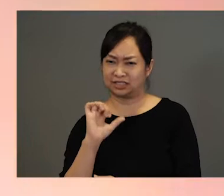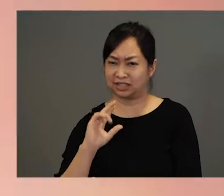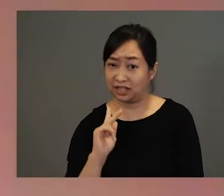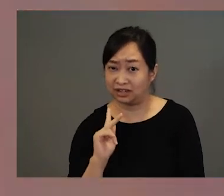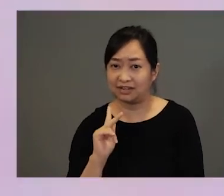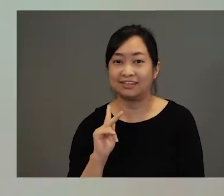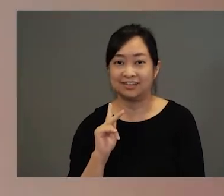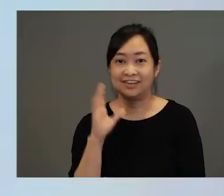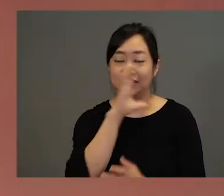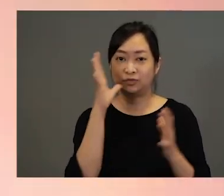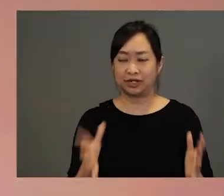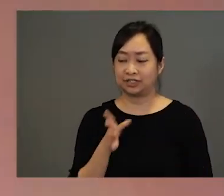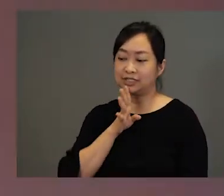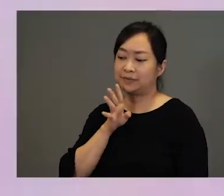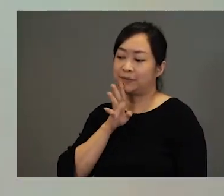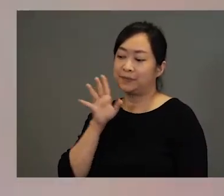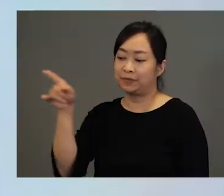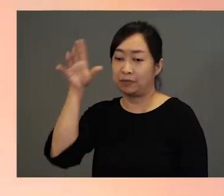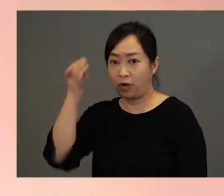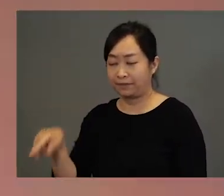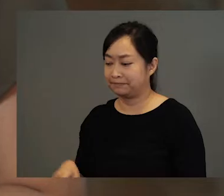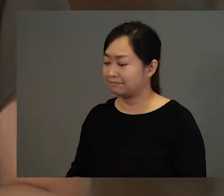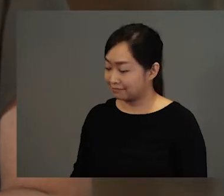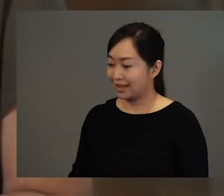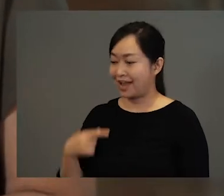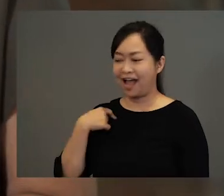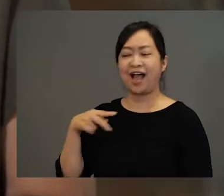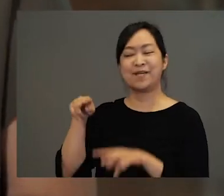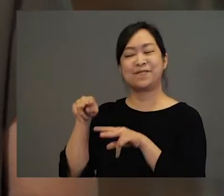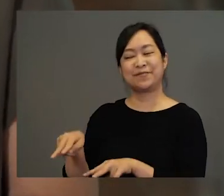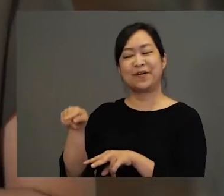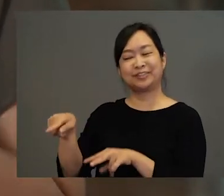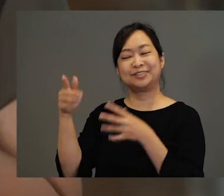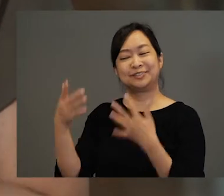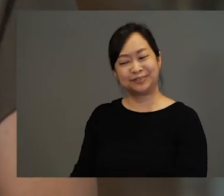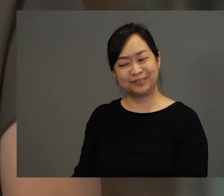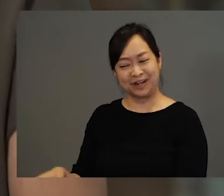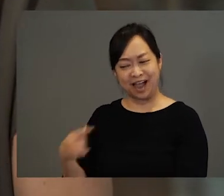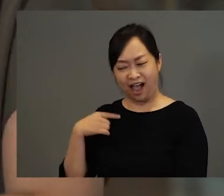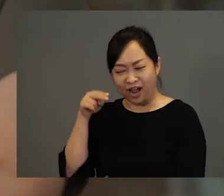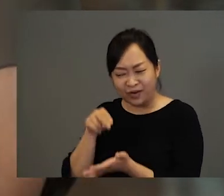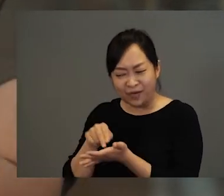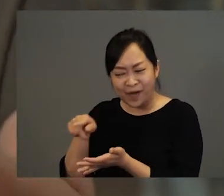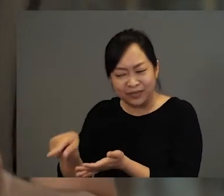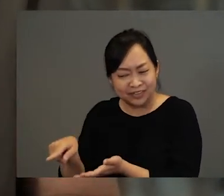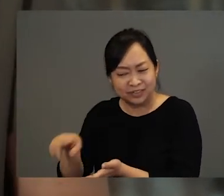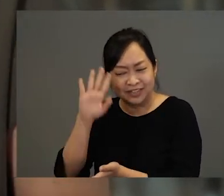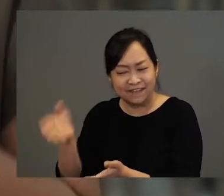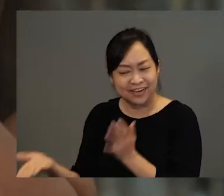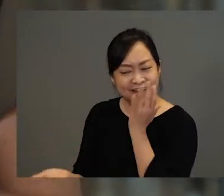stick. And the stranger began to speak to the little boy. I have been watching you and I have noticed that you